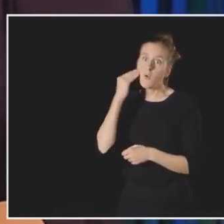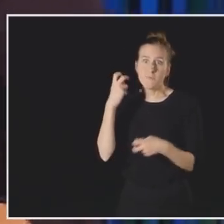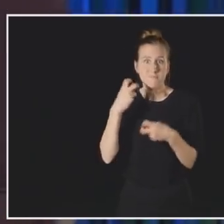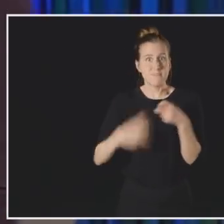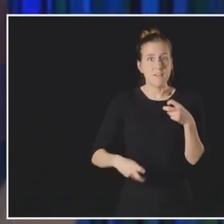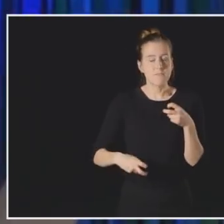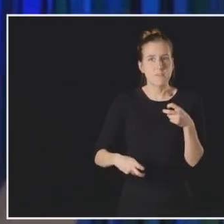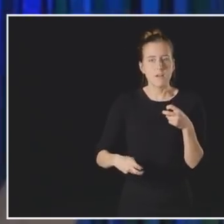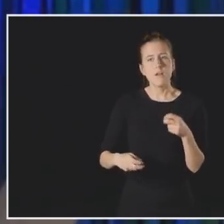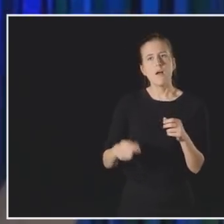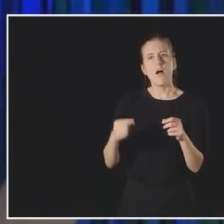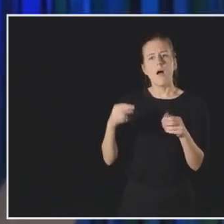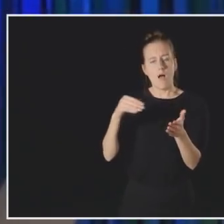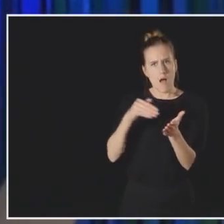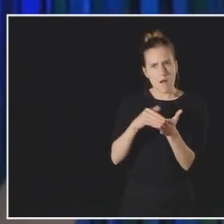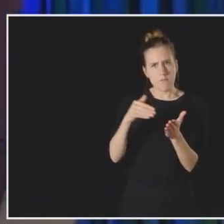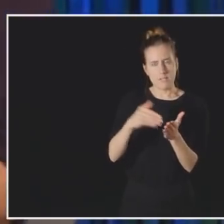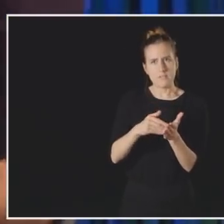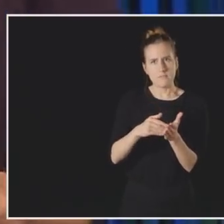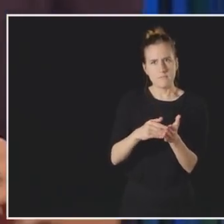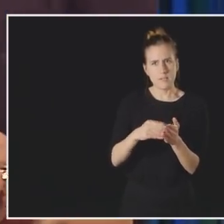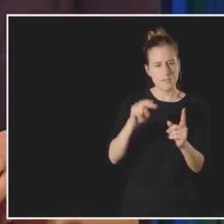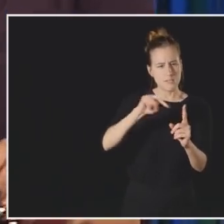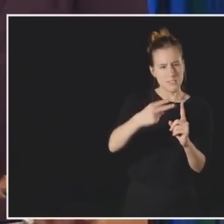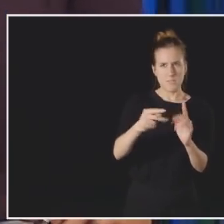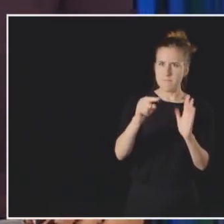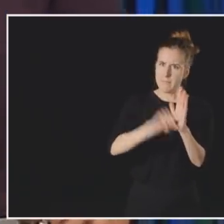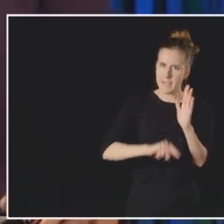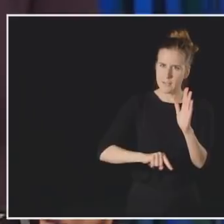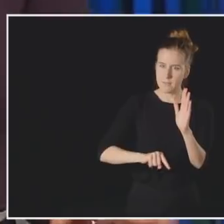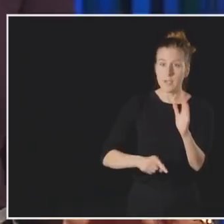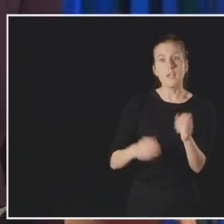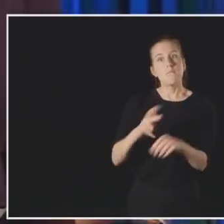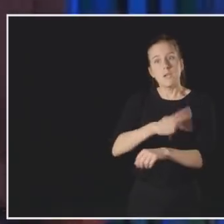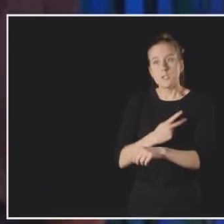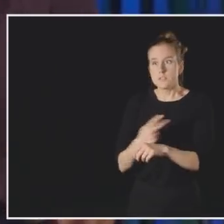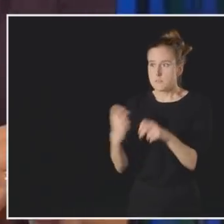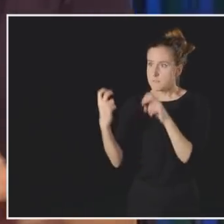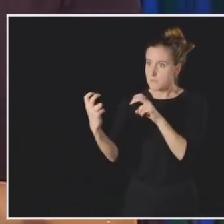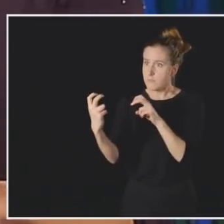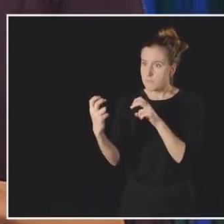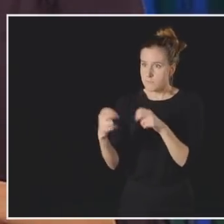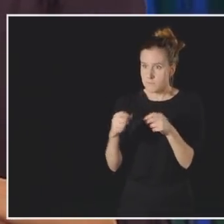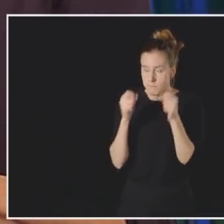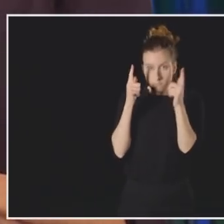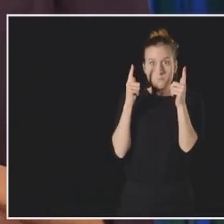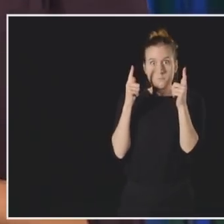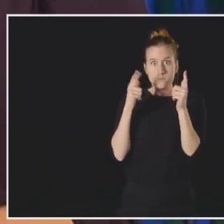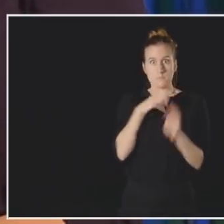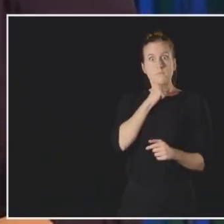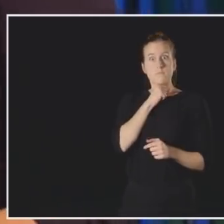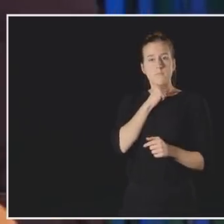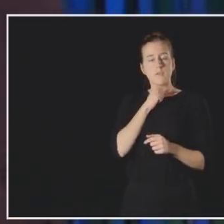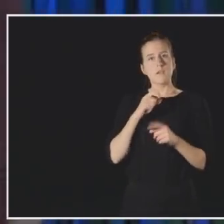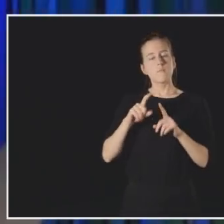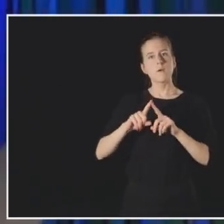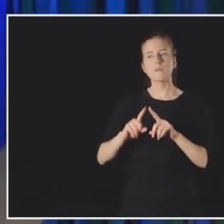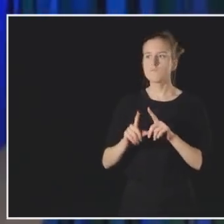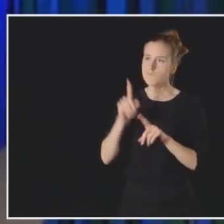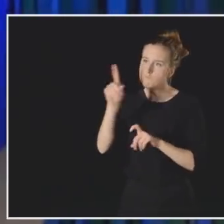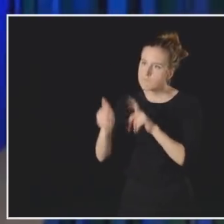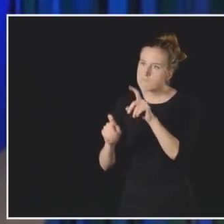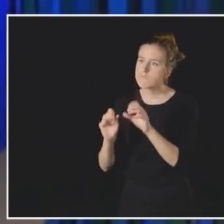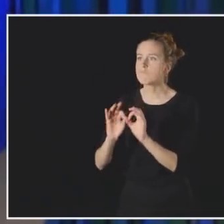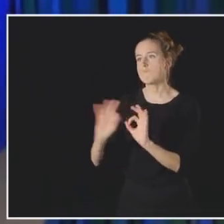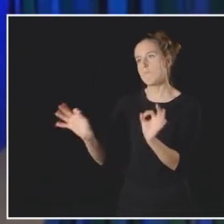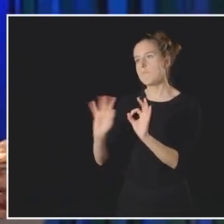even health care. So my patients are often uncomfortable and even a little bit surprised. But when asked in a non